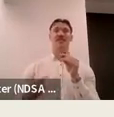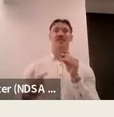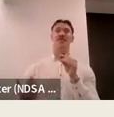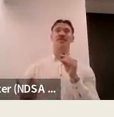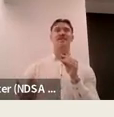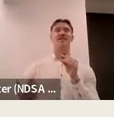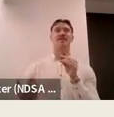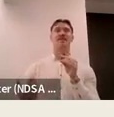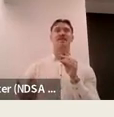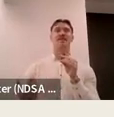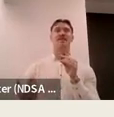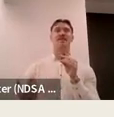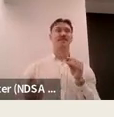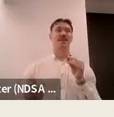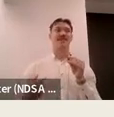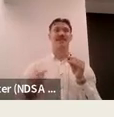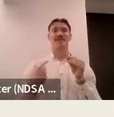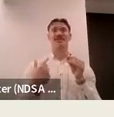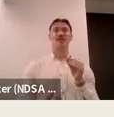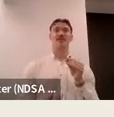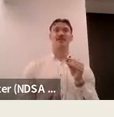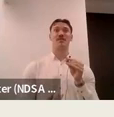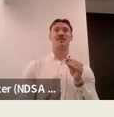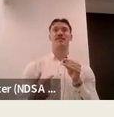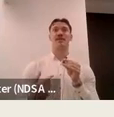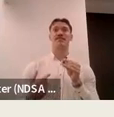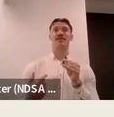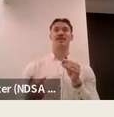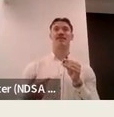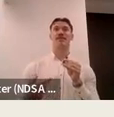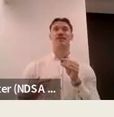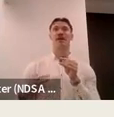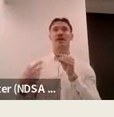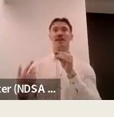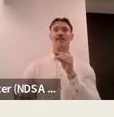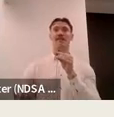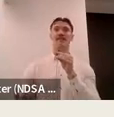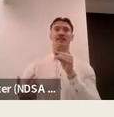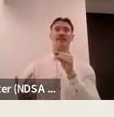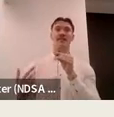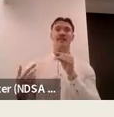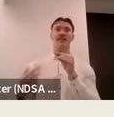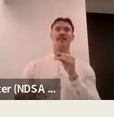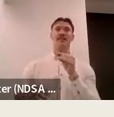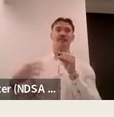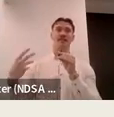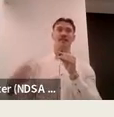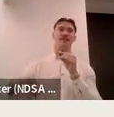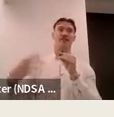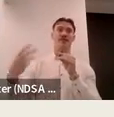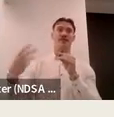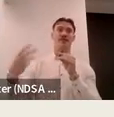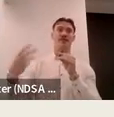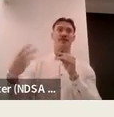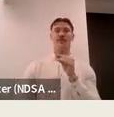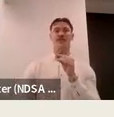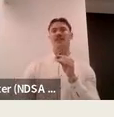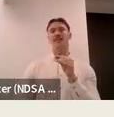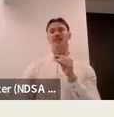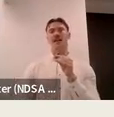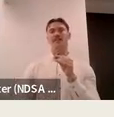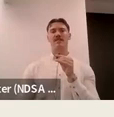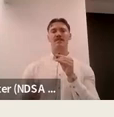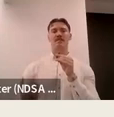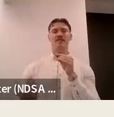policy and we kind of held it as something like best practice it was very positive um experience for our leaders and for leaders across the mostly across the